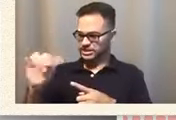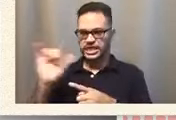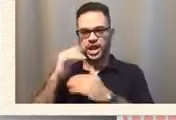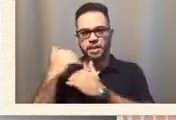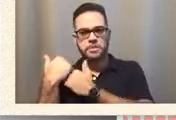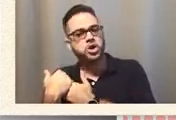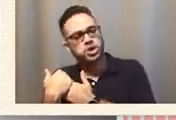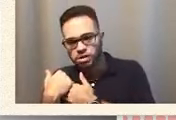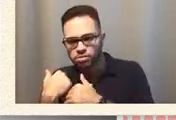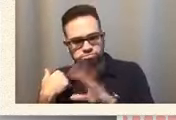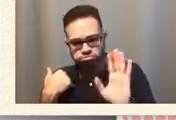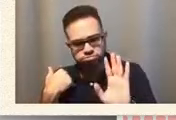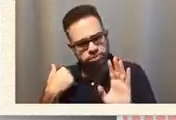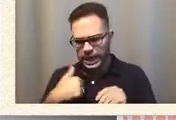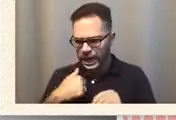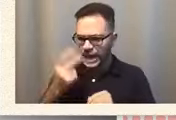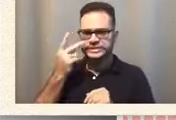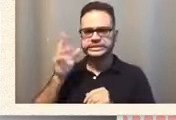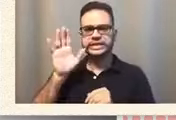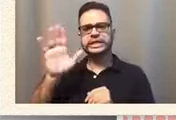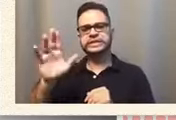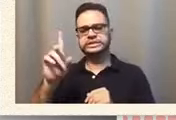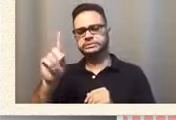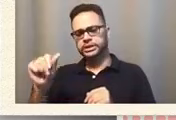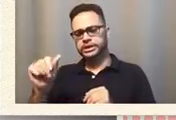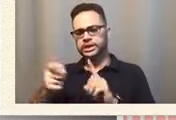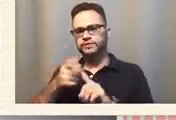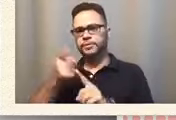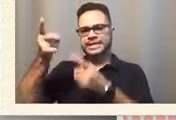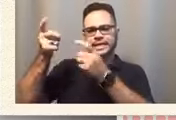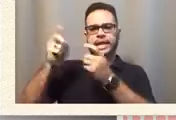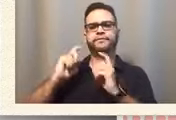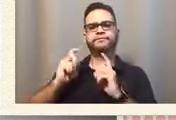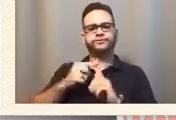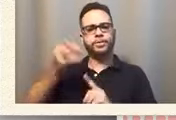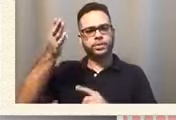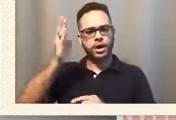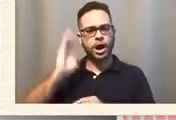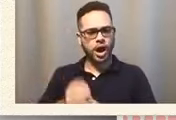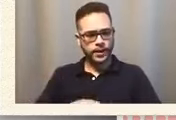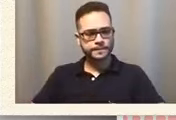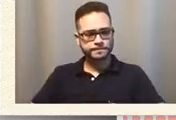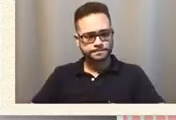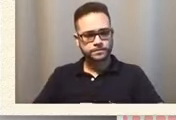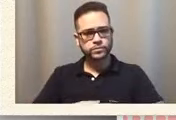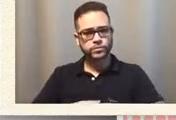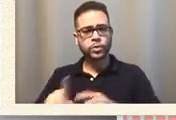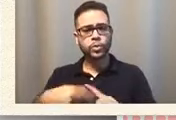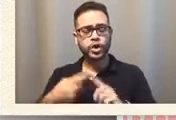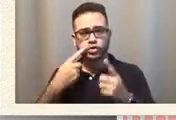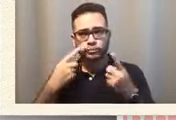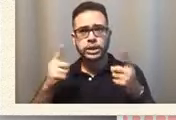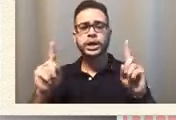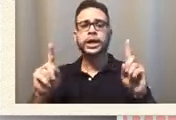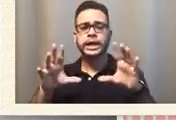gift from god when you when you come to accepting and loving